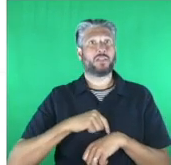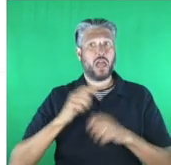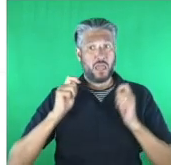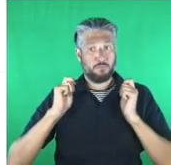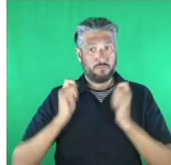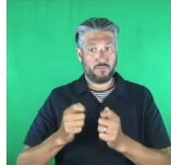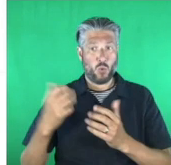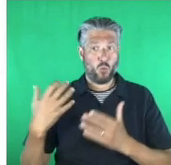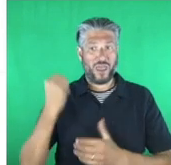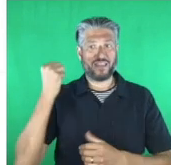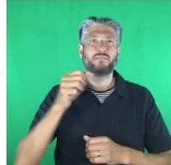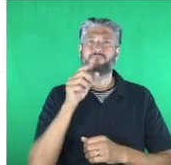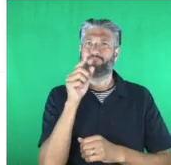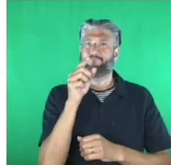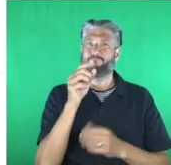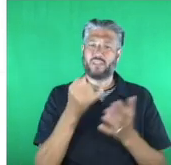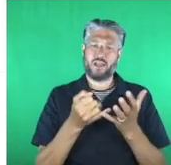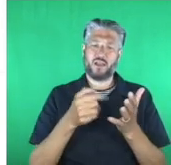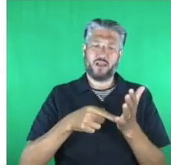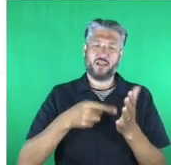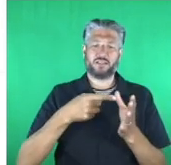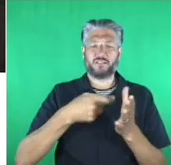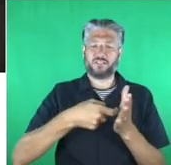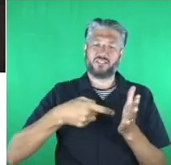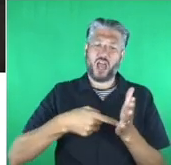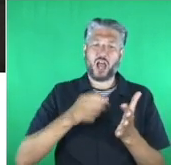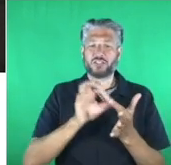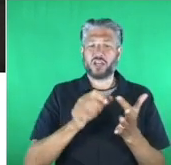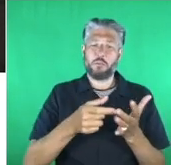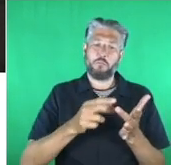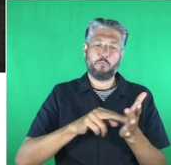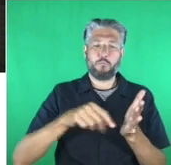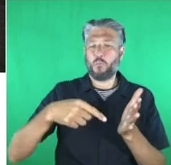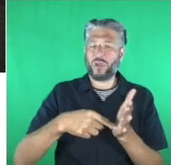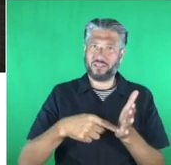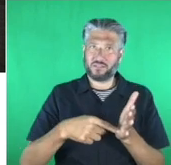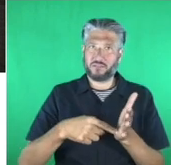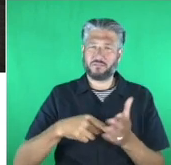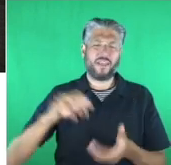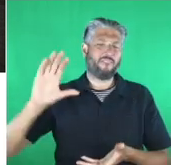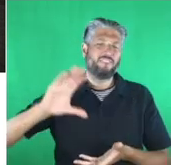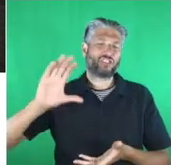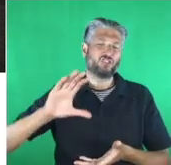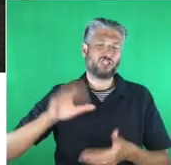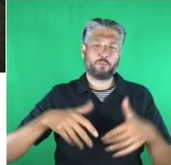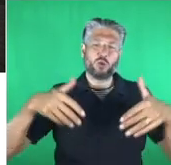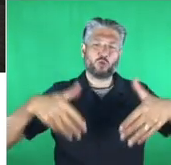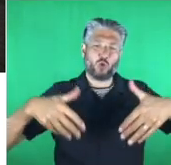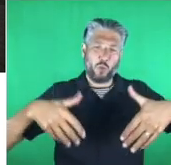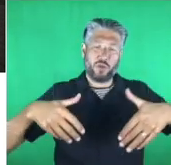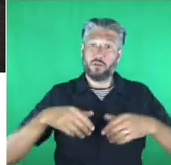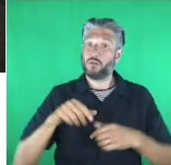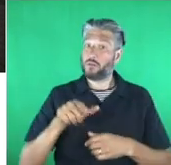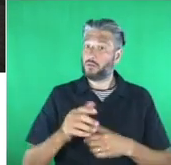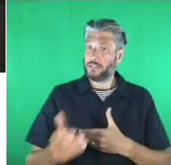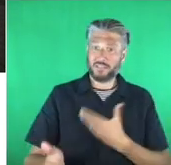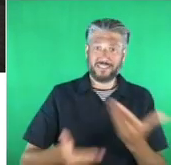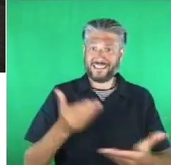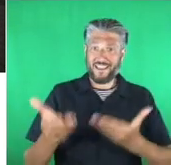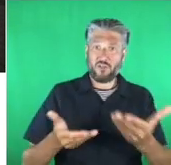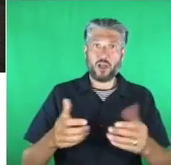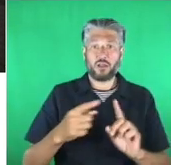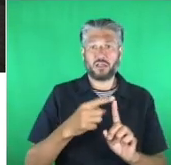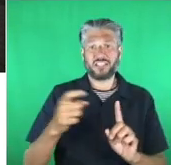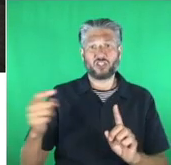point it's a fish and chip shop in a shopping center in stockport that has delivered digital skills to the local community it's created a local